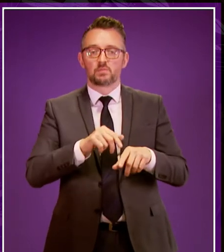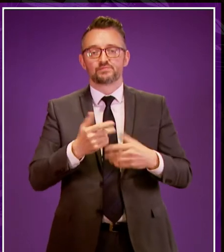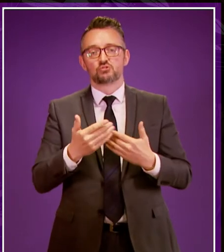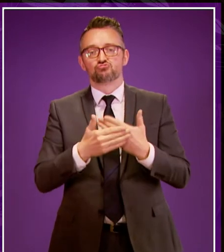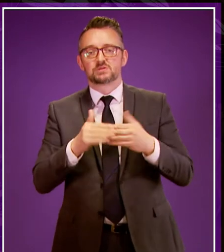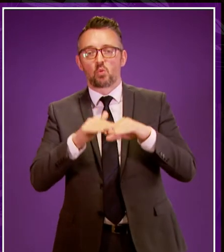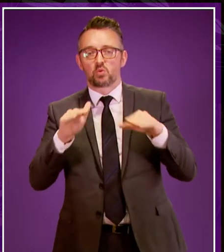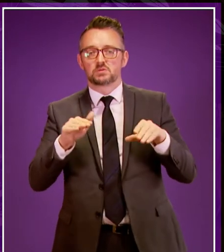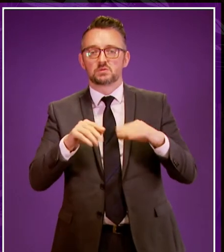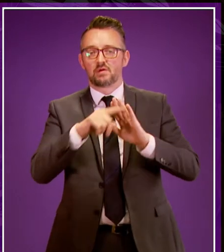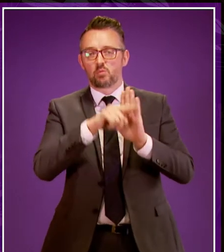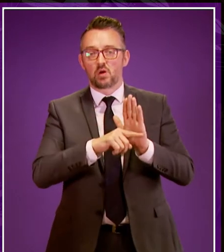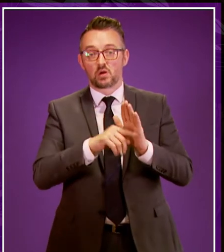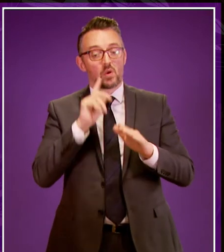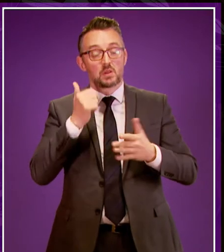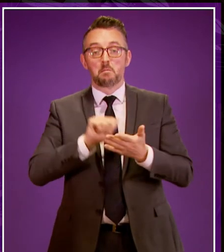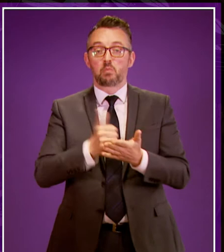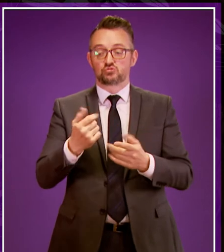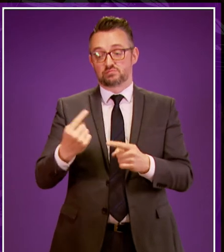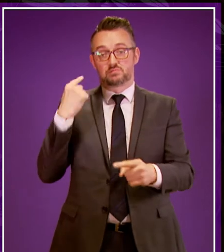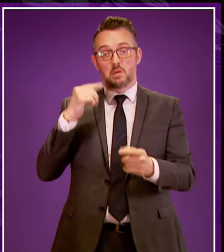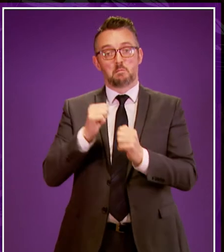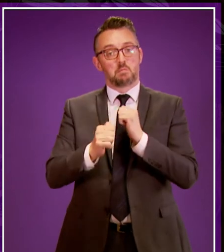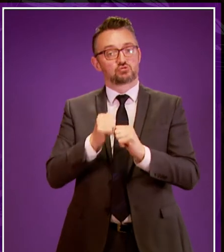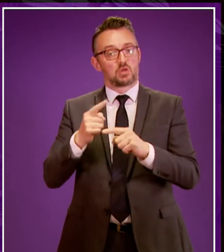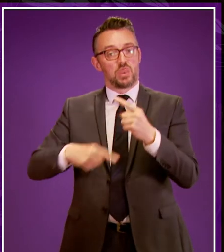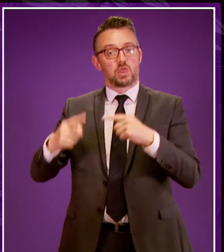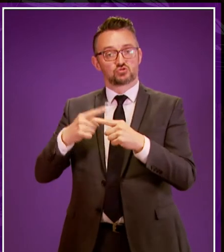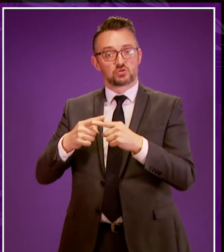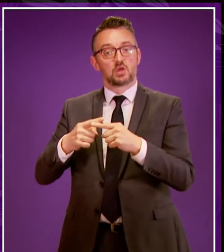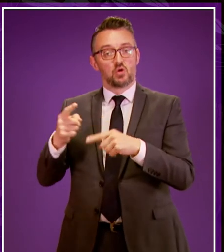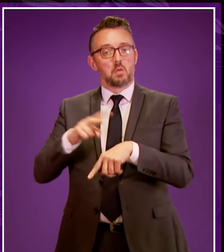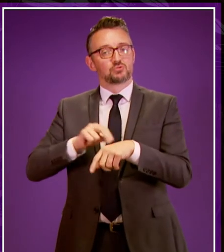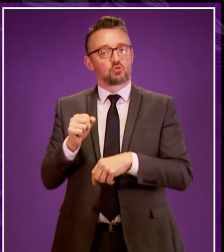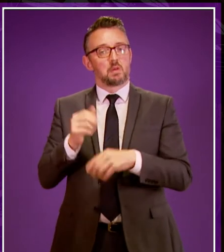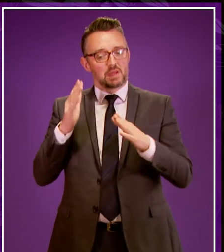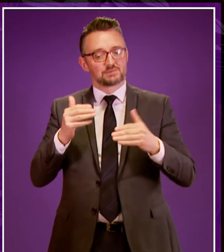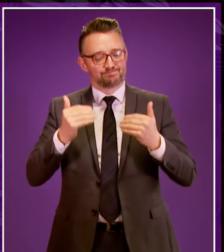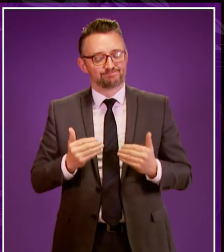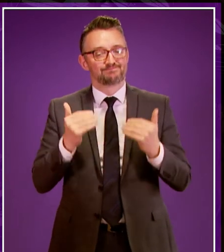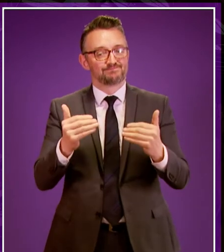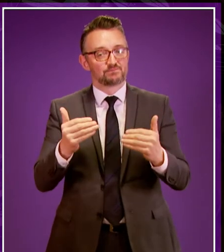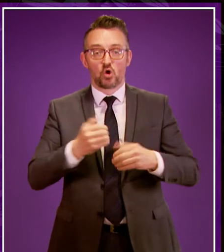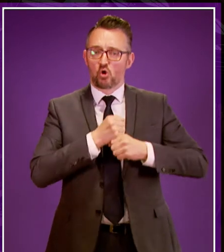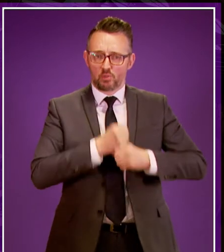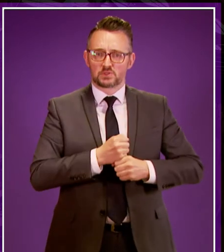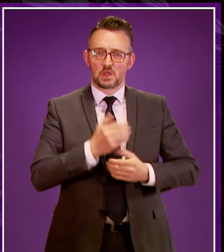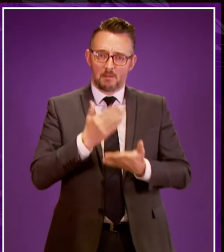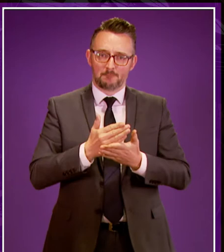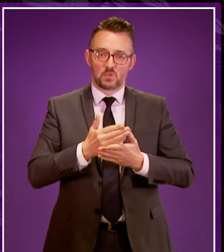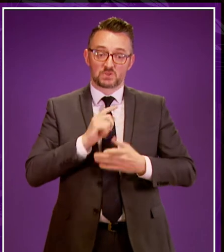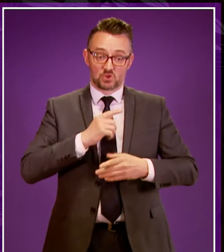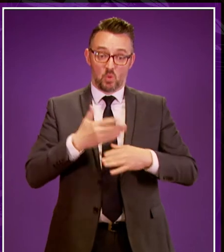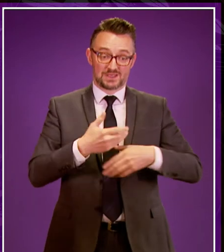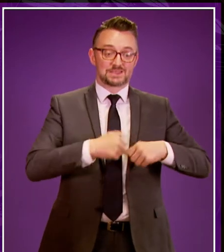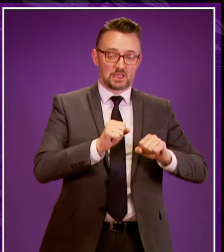which was published March last year and sets out key objectives for Police Scotland to take forward which they are committed to doing in the work that they've already